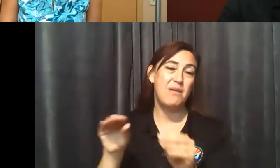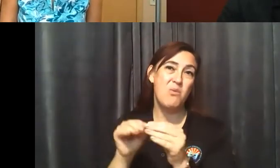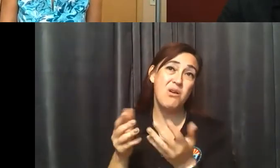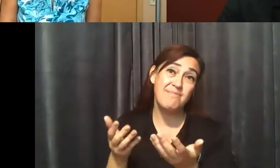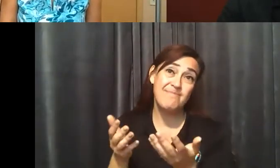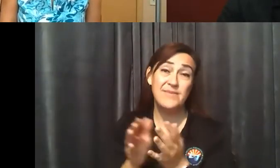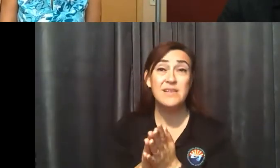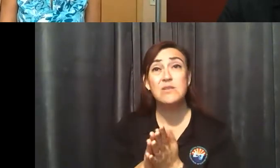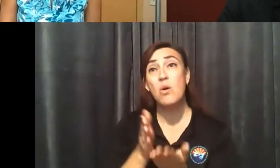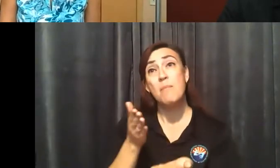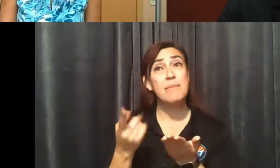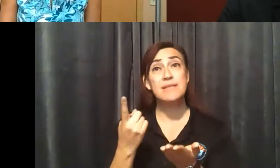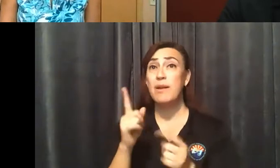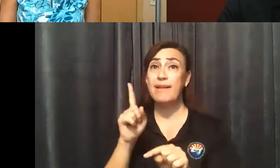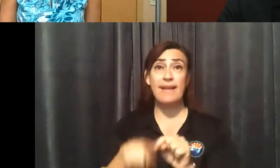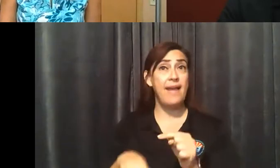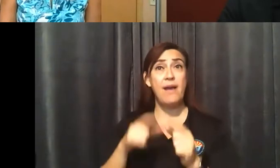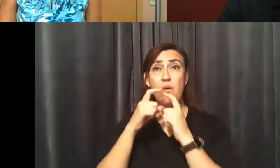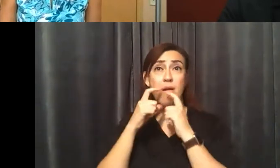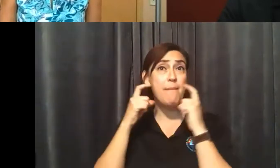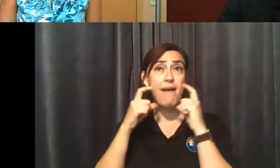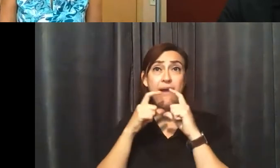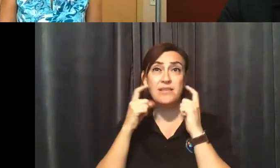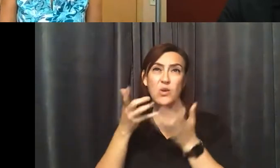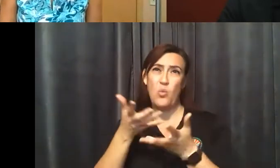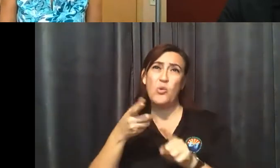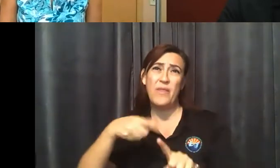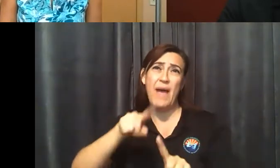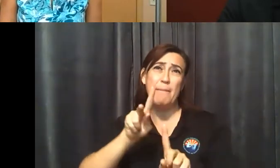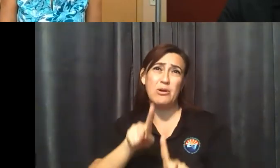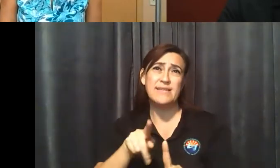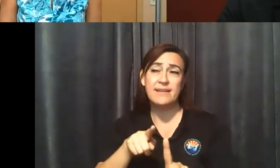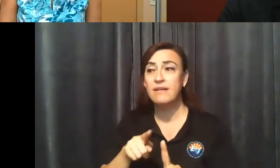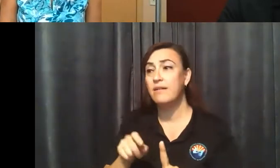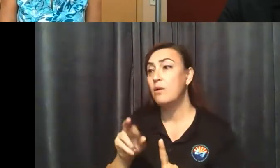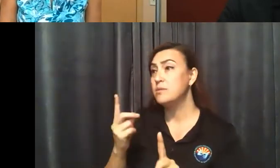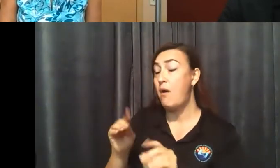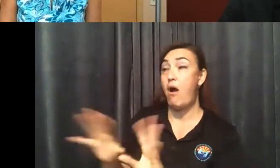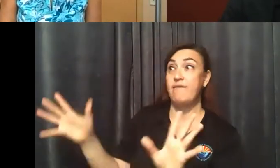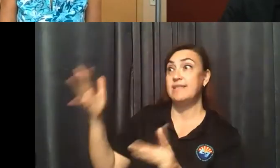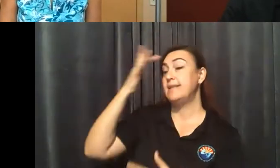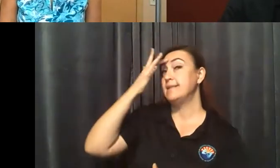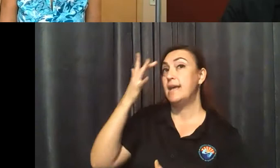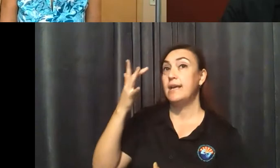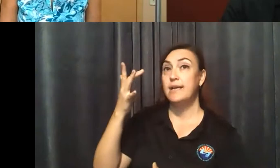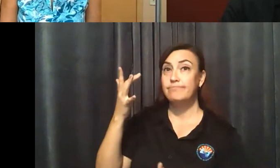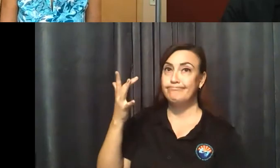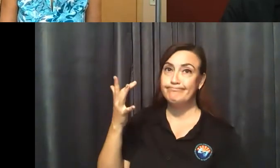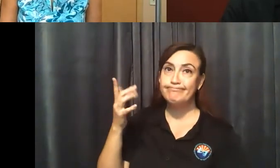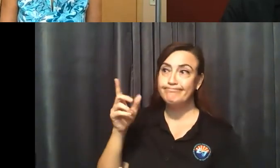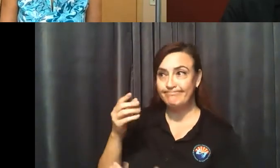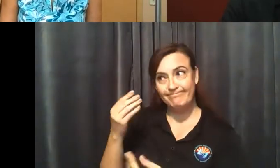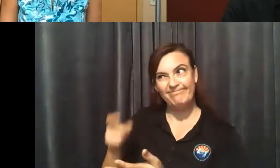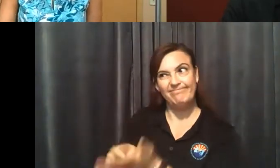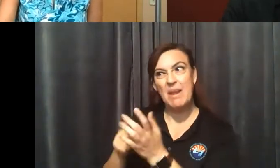you know, who can't wear a mask, work with them. If you've got, you know, someone who's obviously sick, you're going to want them to have a mask on, and you're going to want to